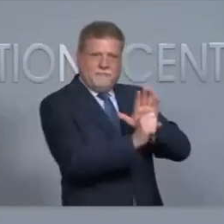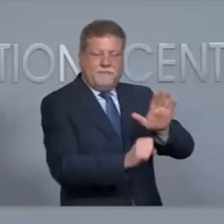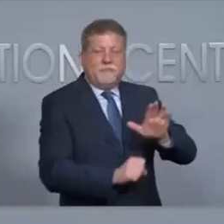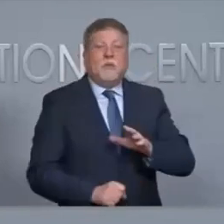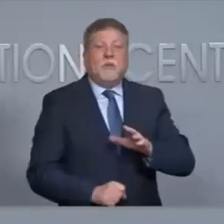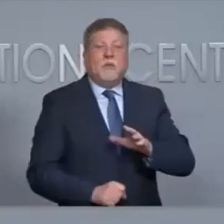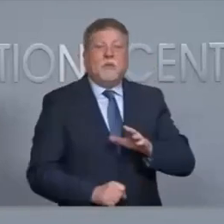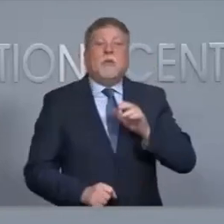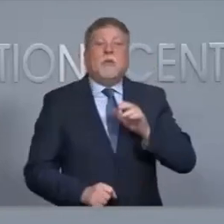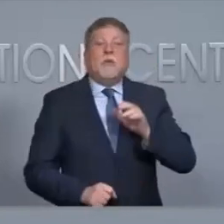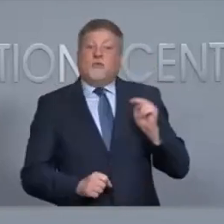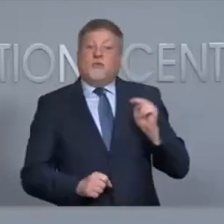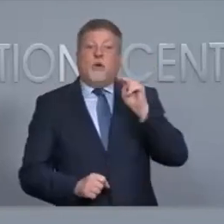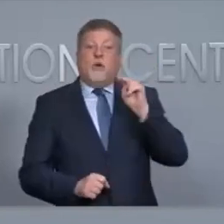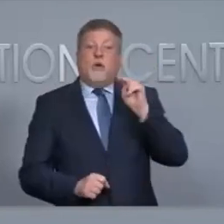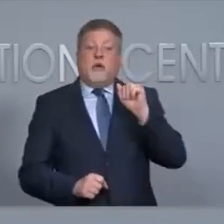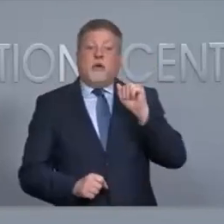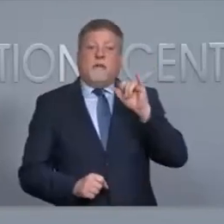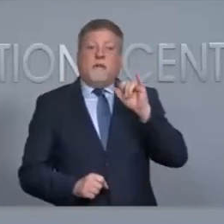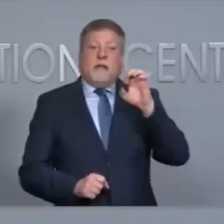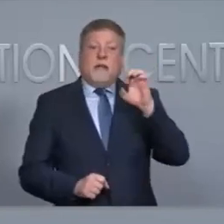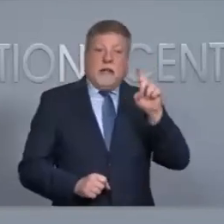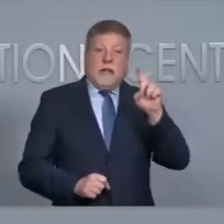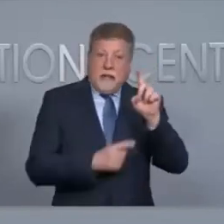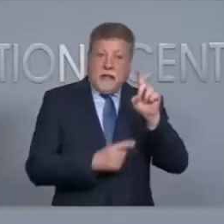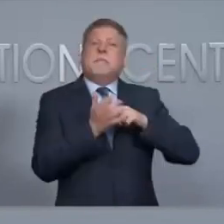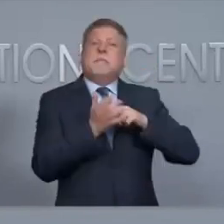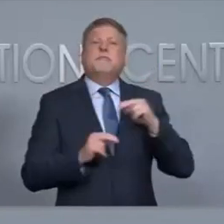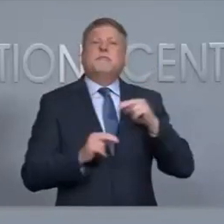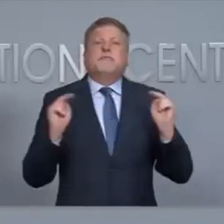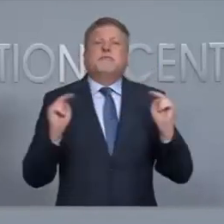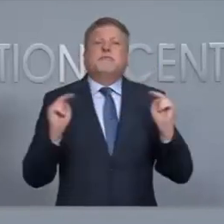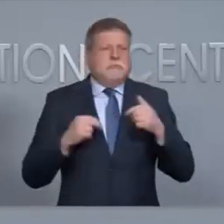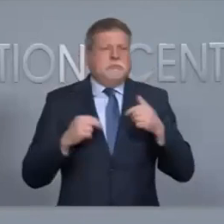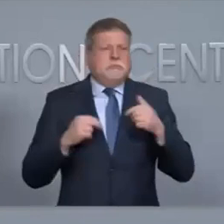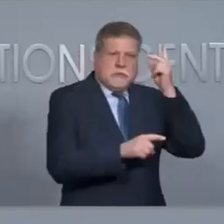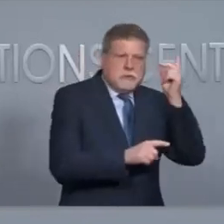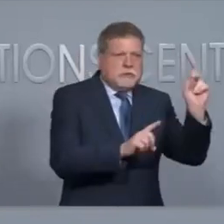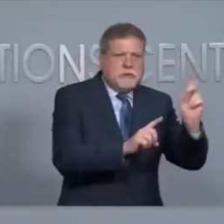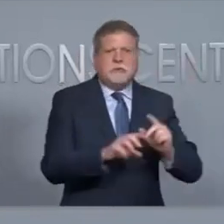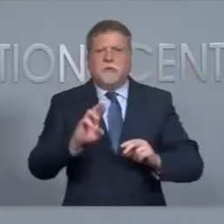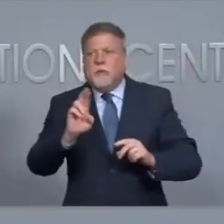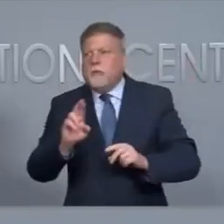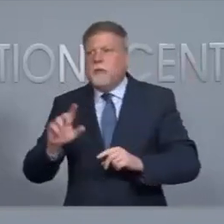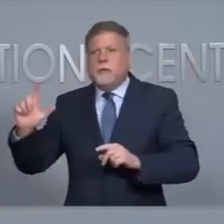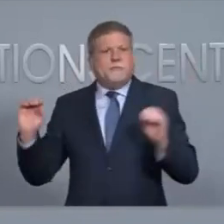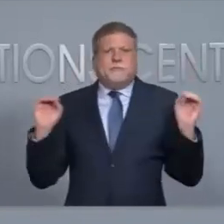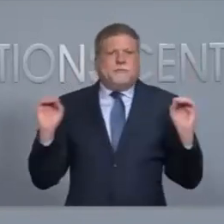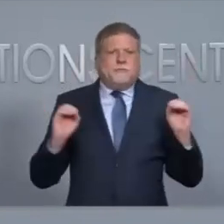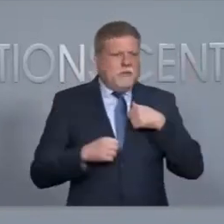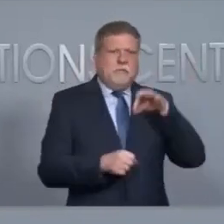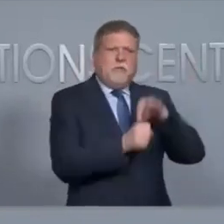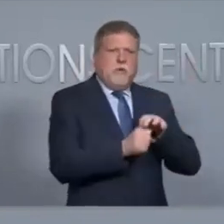Unaffiliated voters may choose any one political party's ballot or a nonpartisan ballot, if available in their jurisdiction.